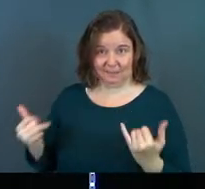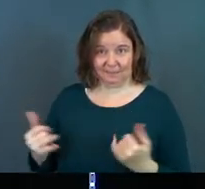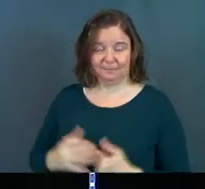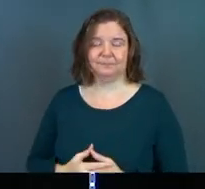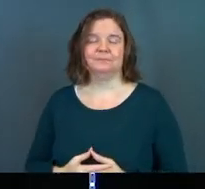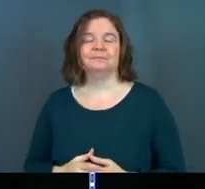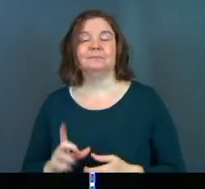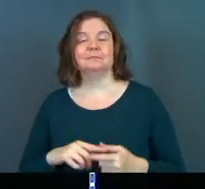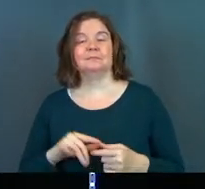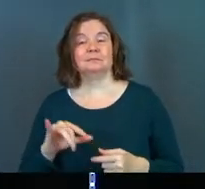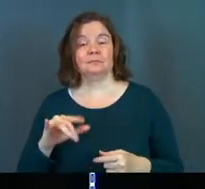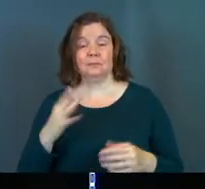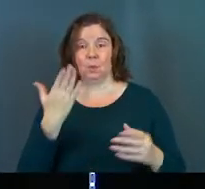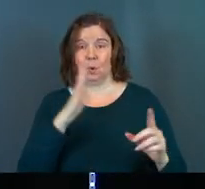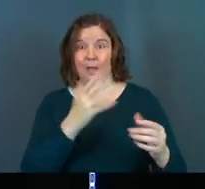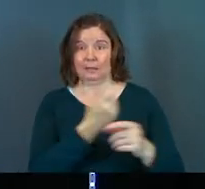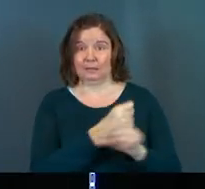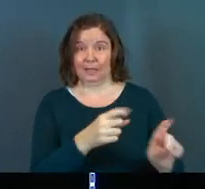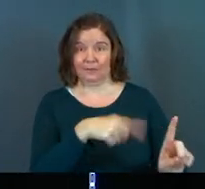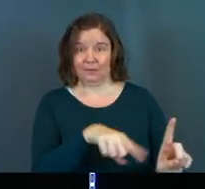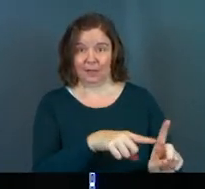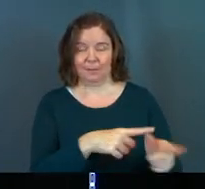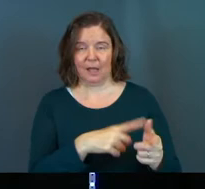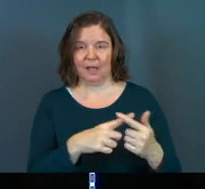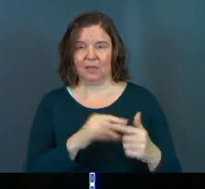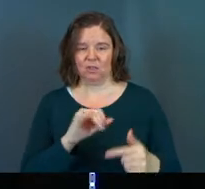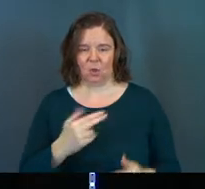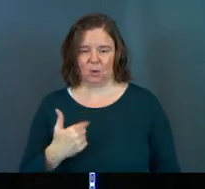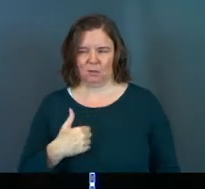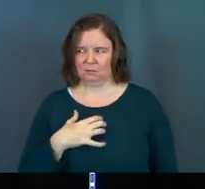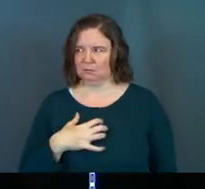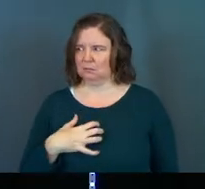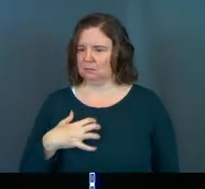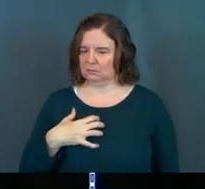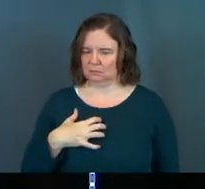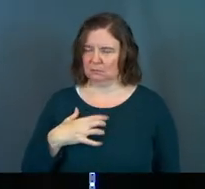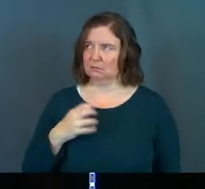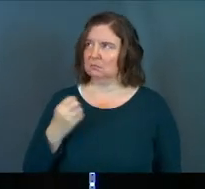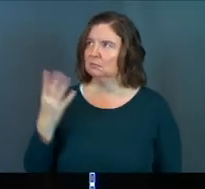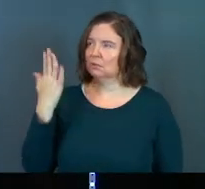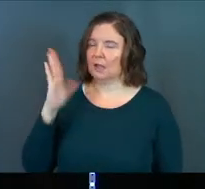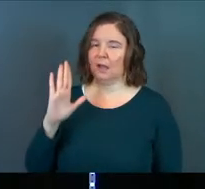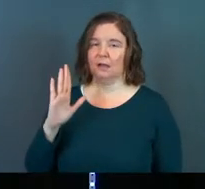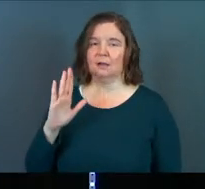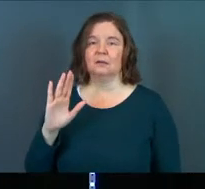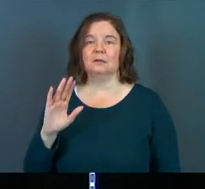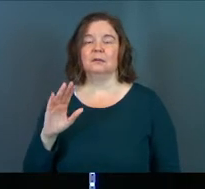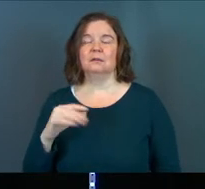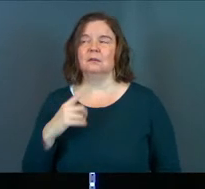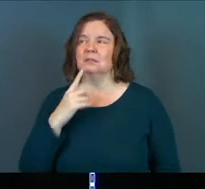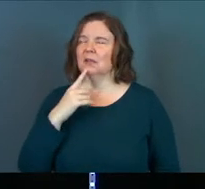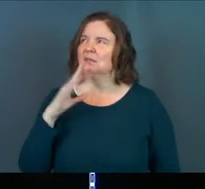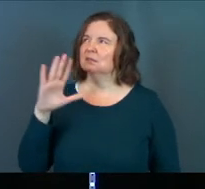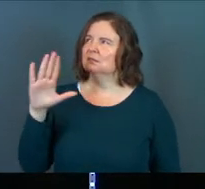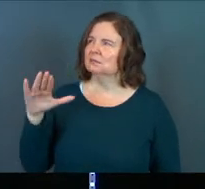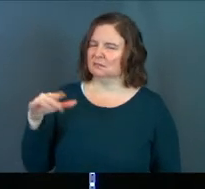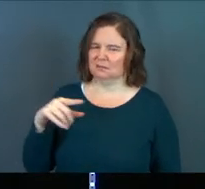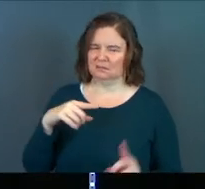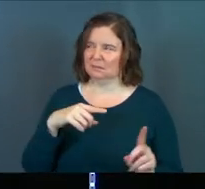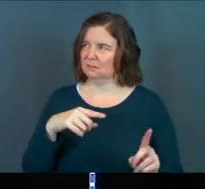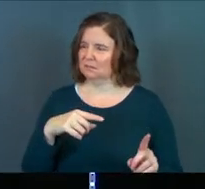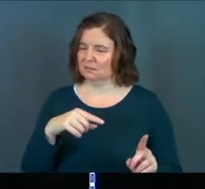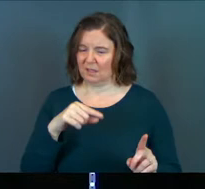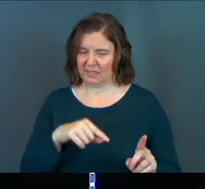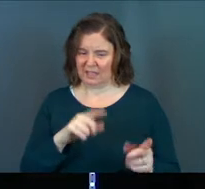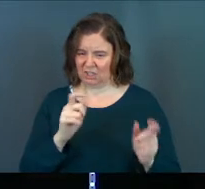So then Jonah, God does this, and then Jonah comes to God. Here's what it says, Jonah 4 verses 2 and 3. Jonah says, this